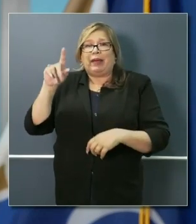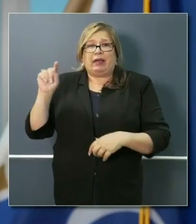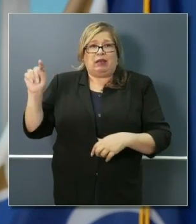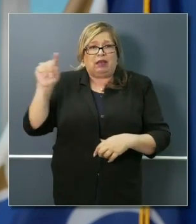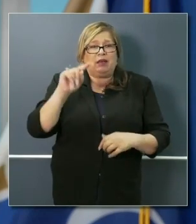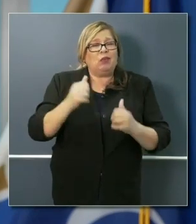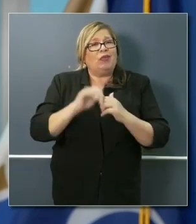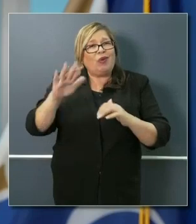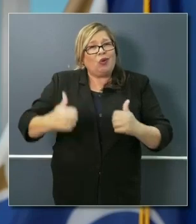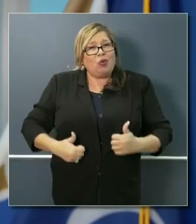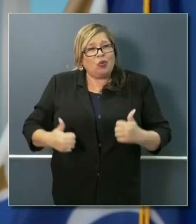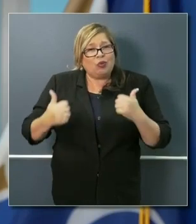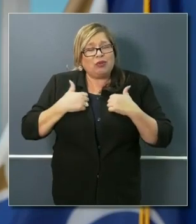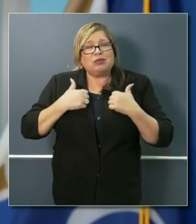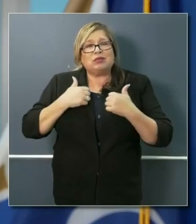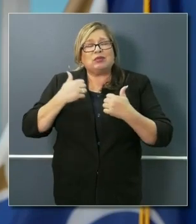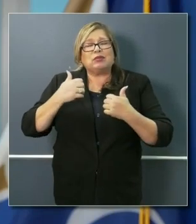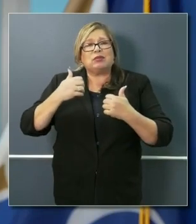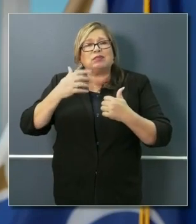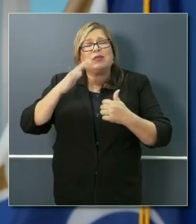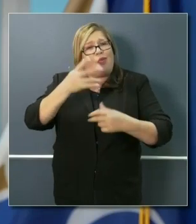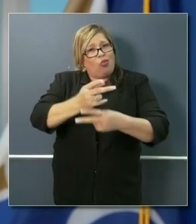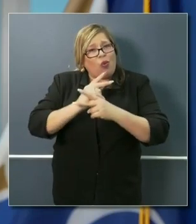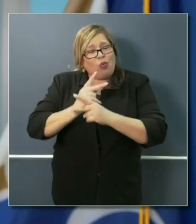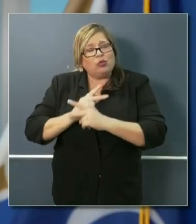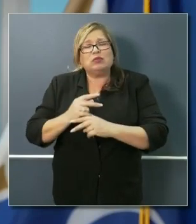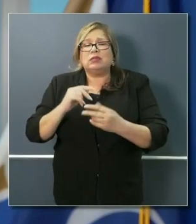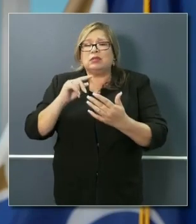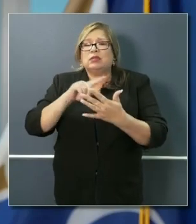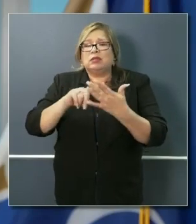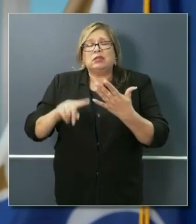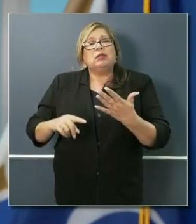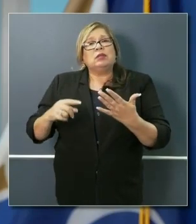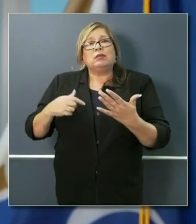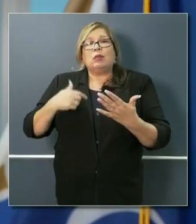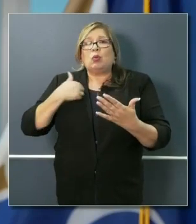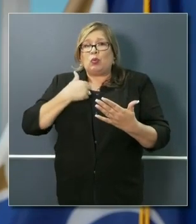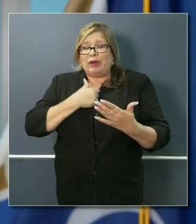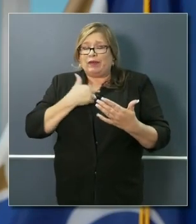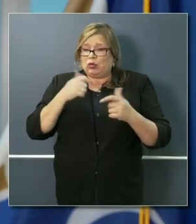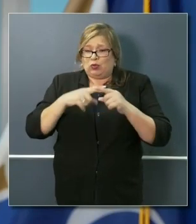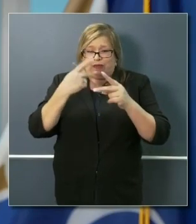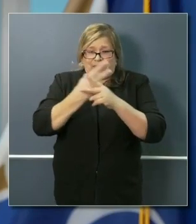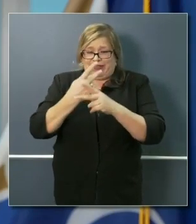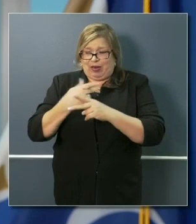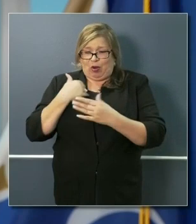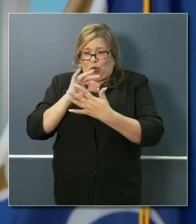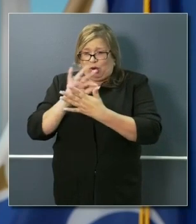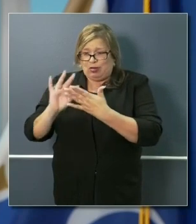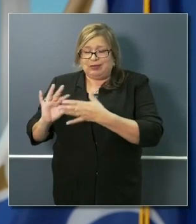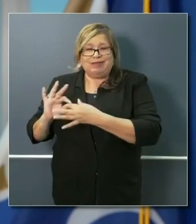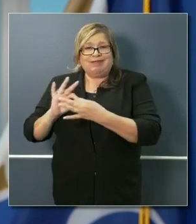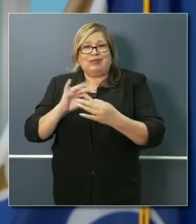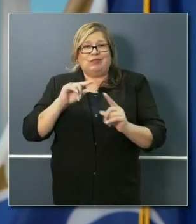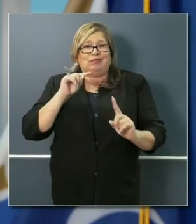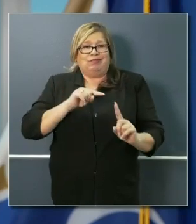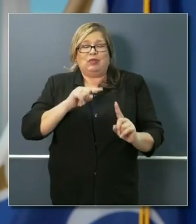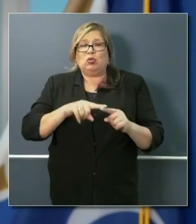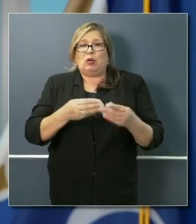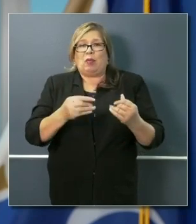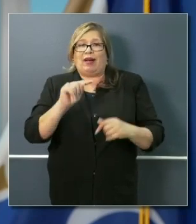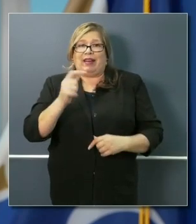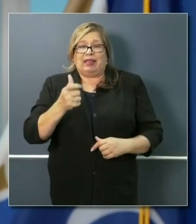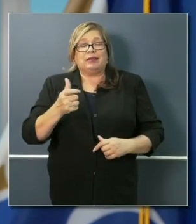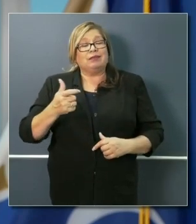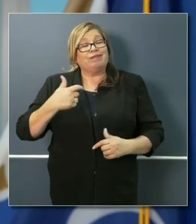mortgage and the forbearance deal that we just announced. We are assessing our options as it relates to property tax, and I